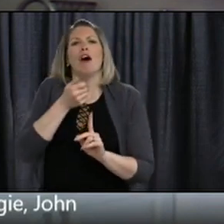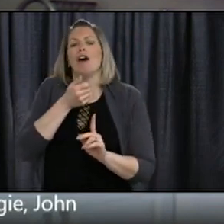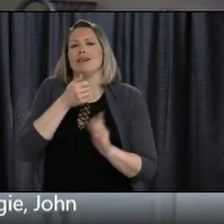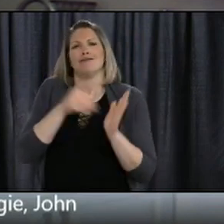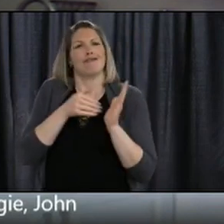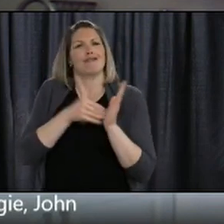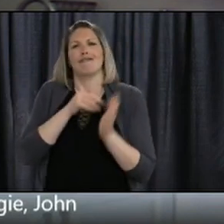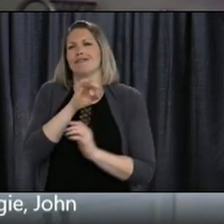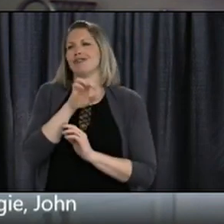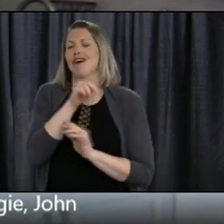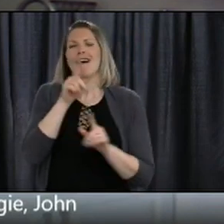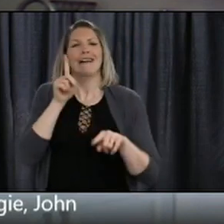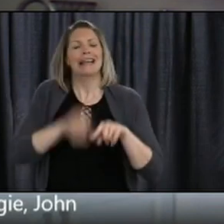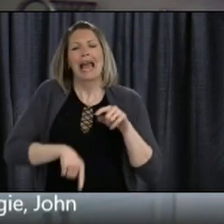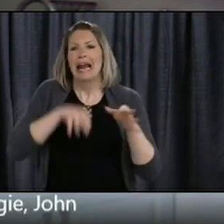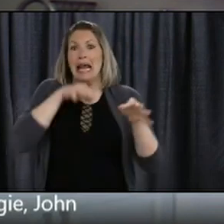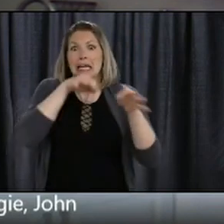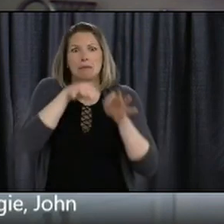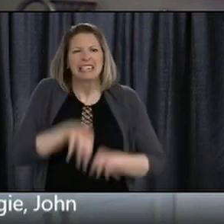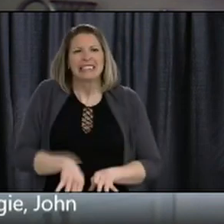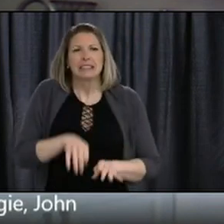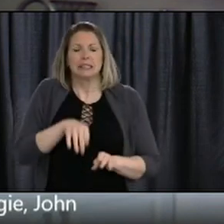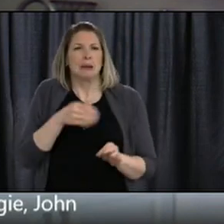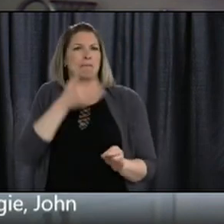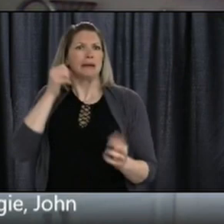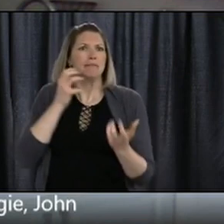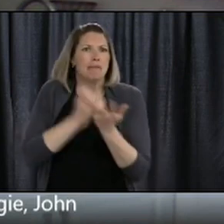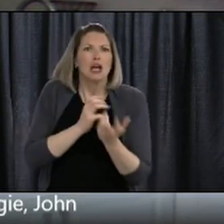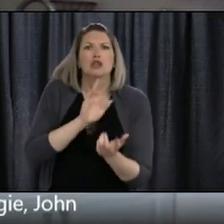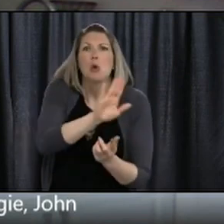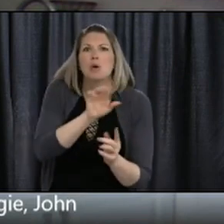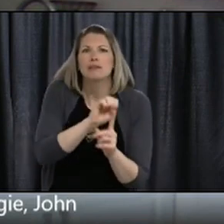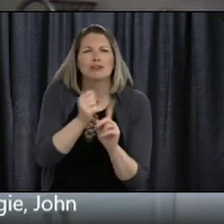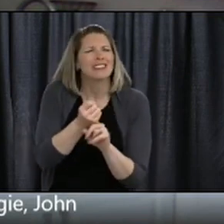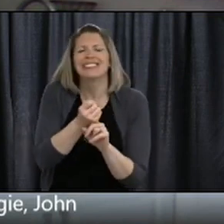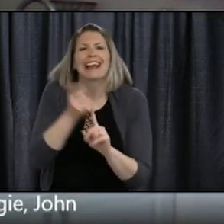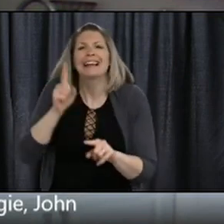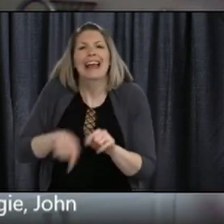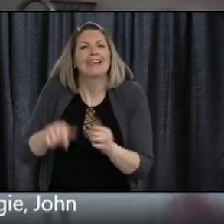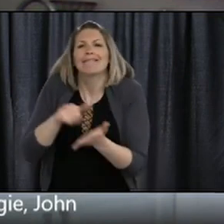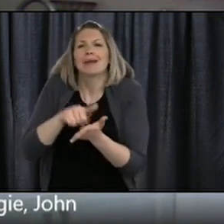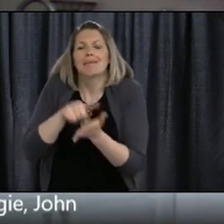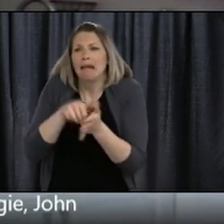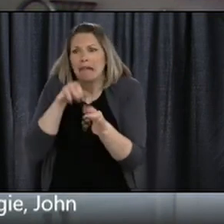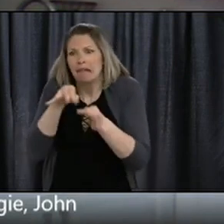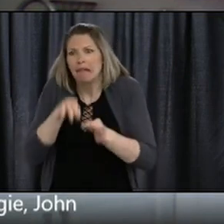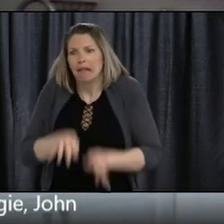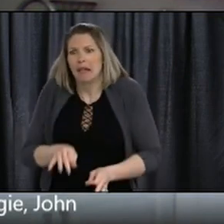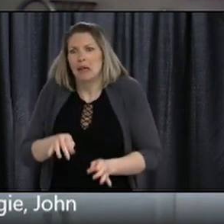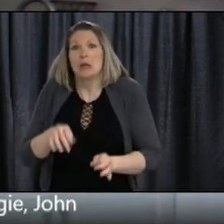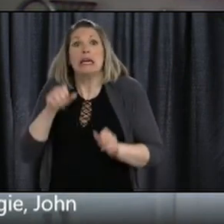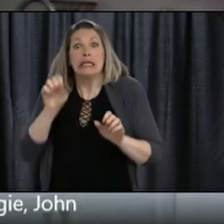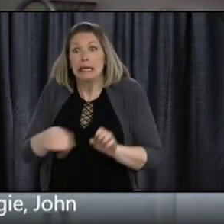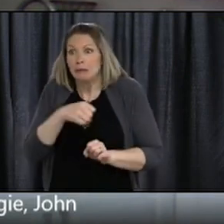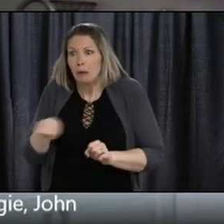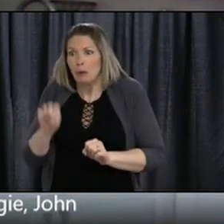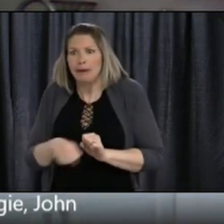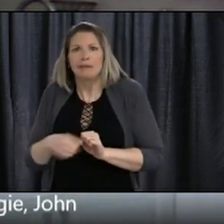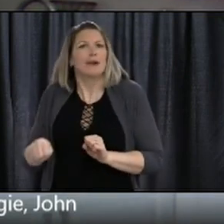the relaxation is to allow families or groups of households that